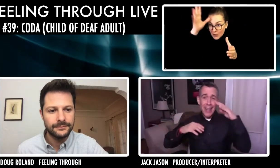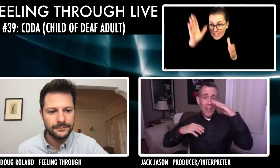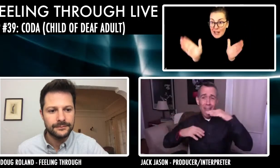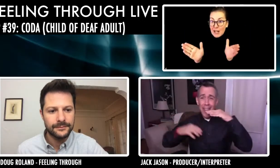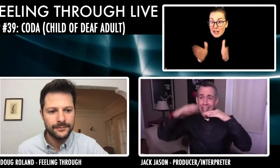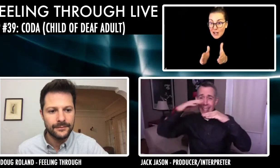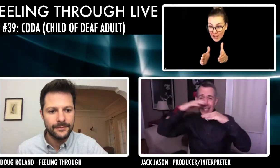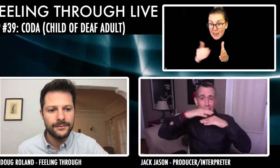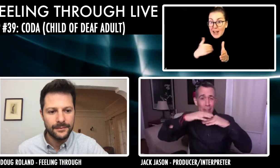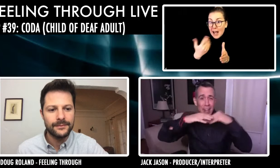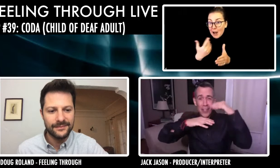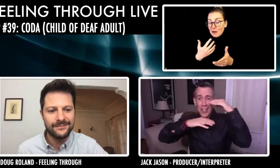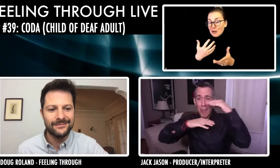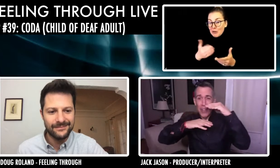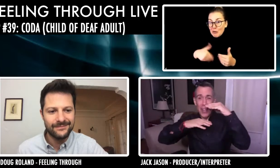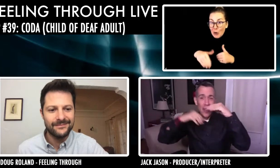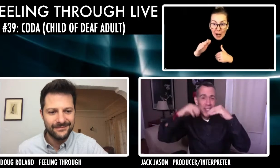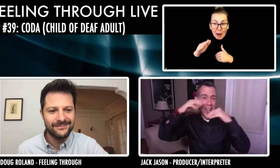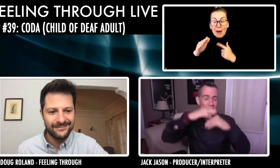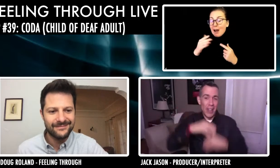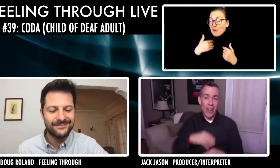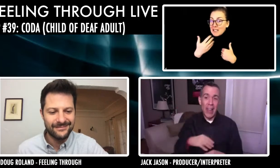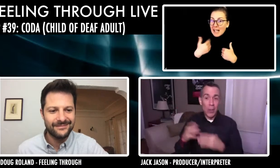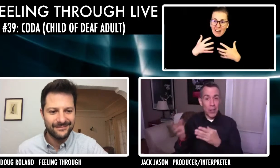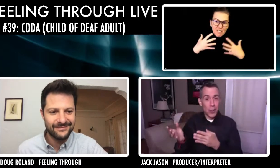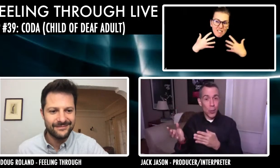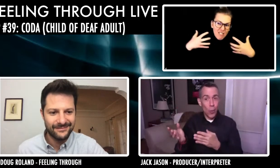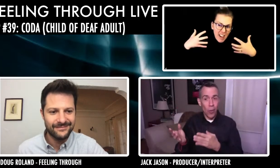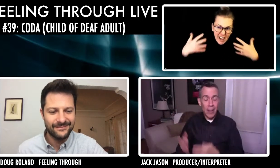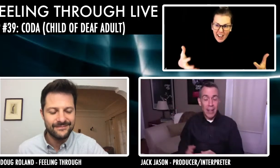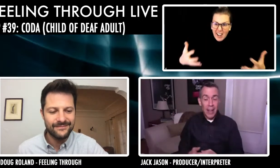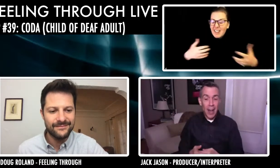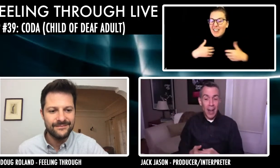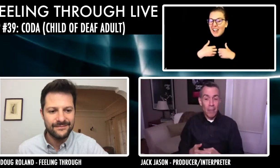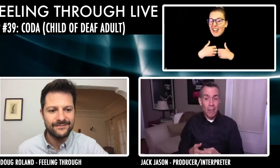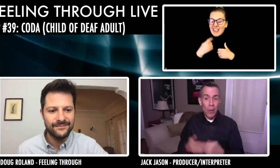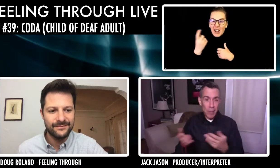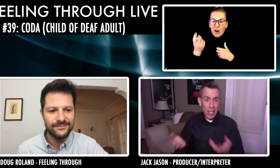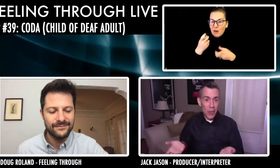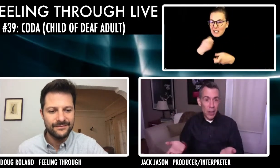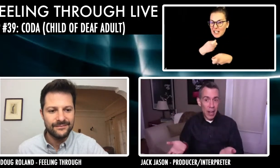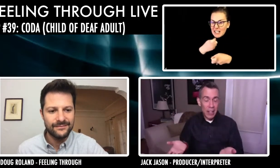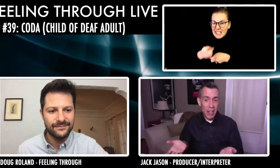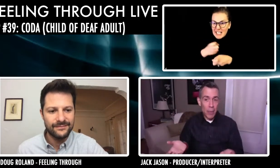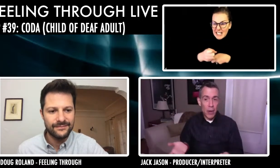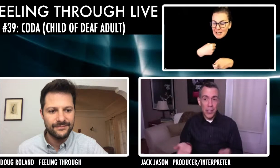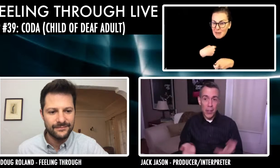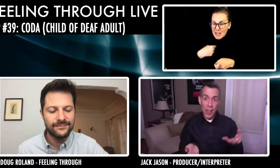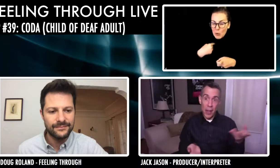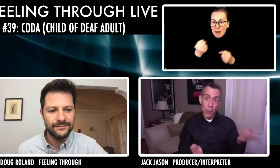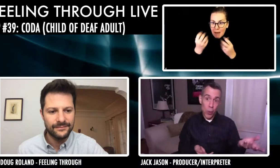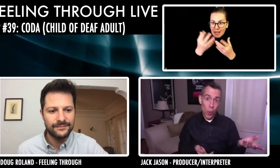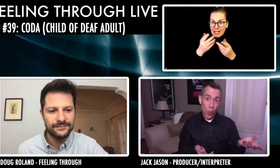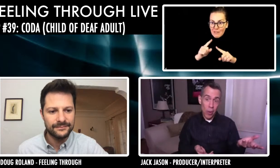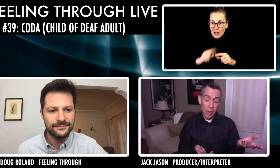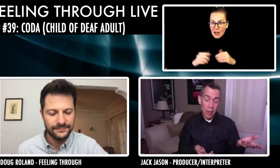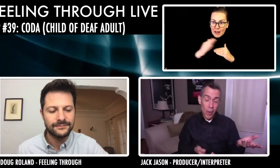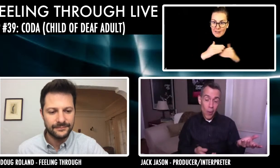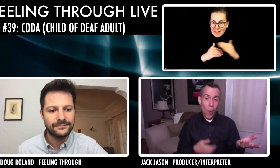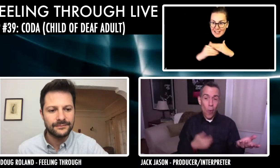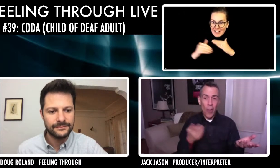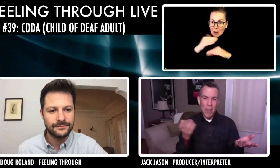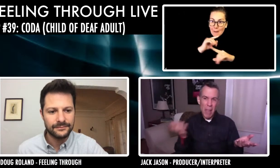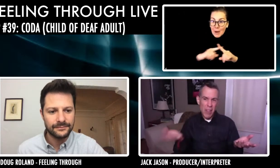like one thing on top of another, on top of another, on top of another, and then going to school. Um, when kids find out I had deaf parents, either they thought it was cool